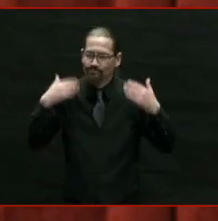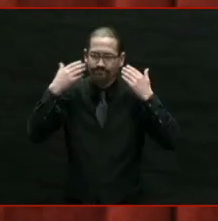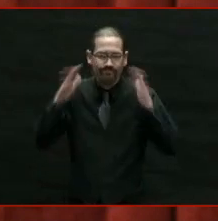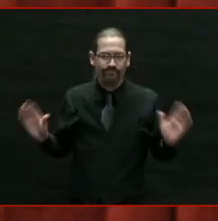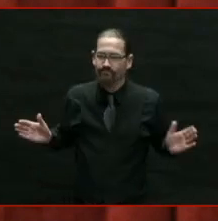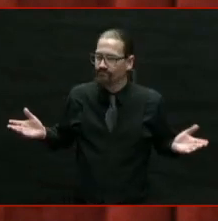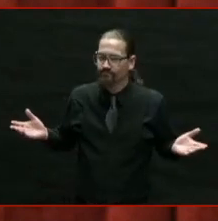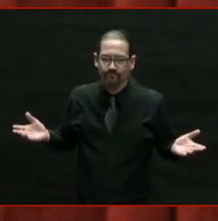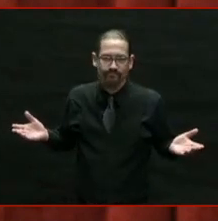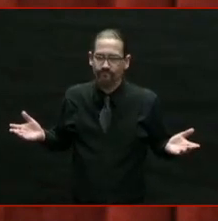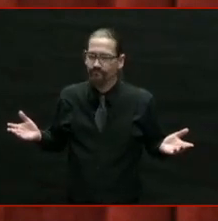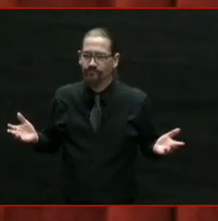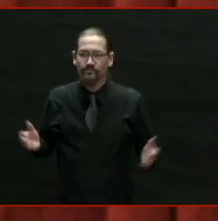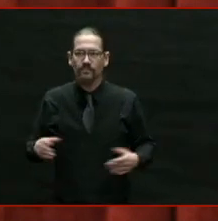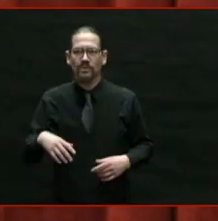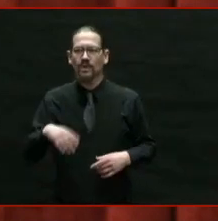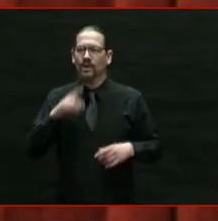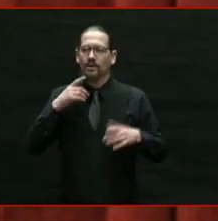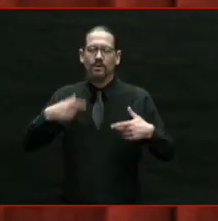but you are incredible.